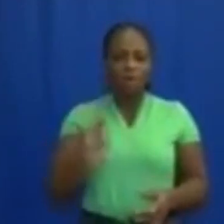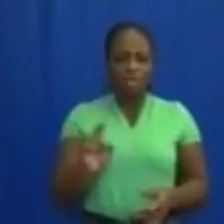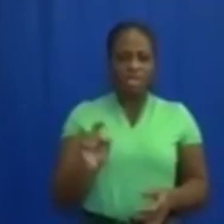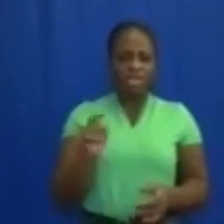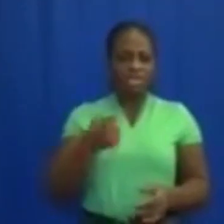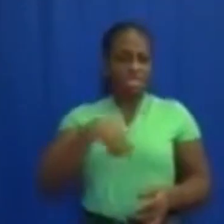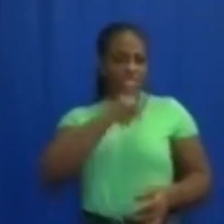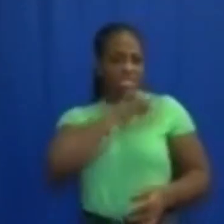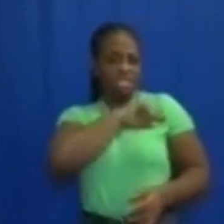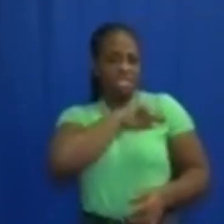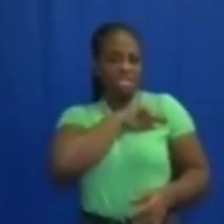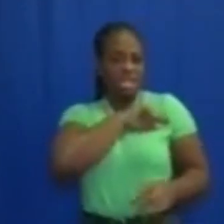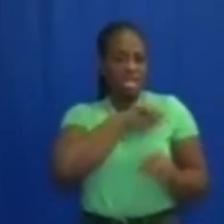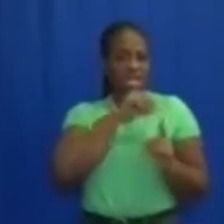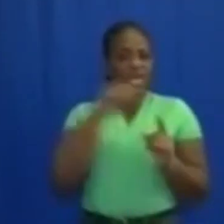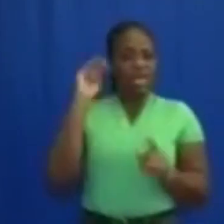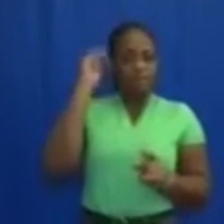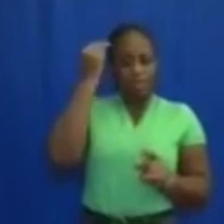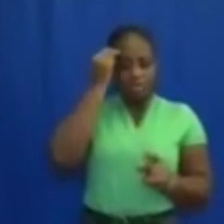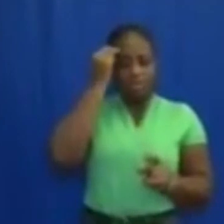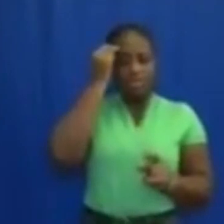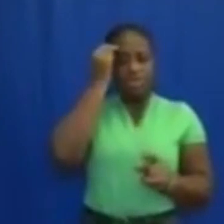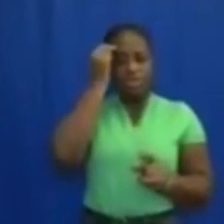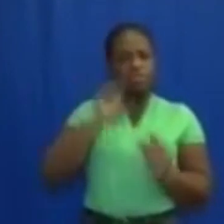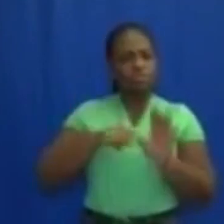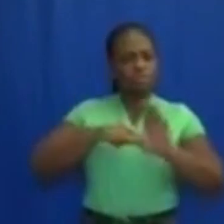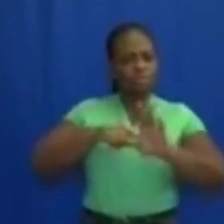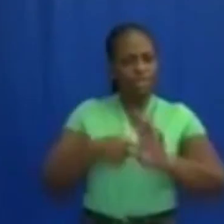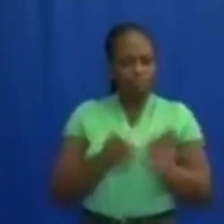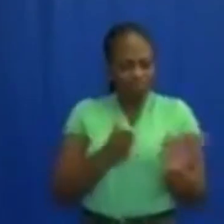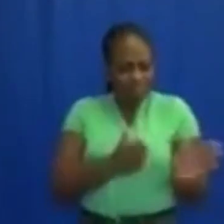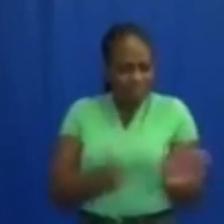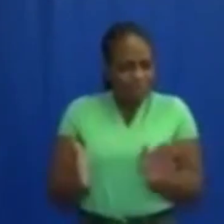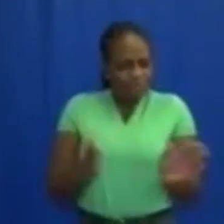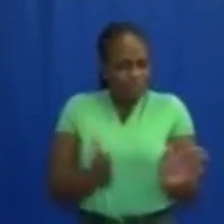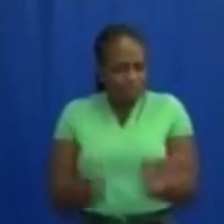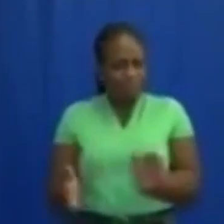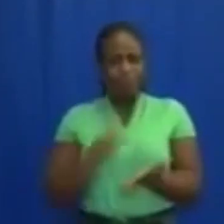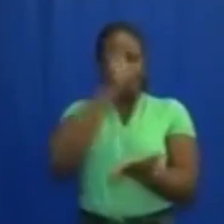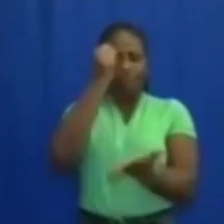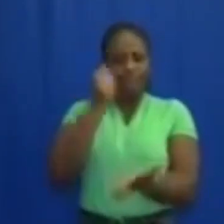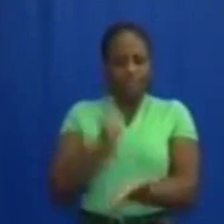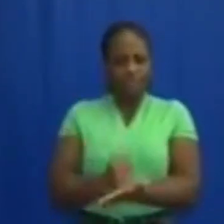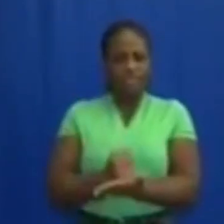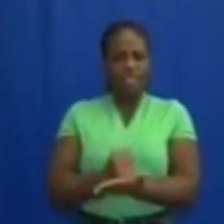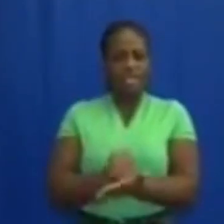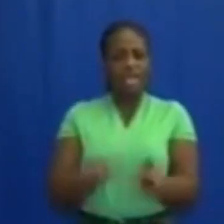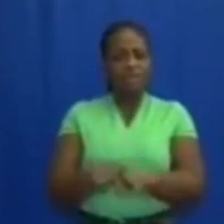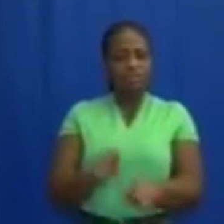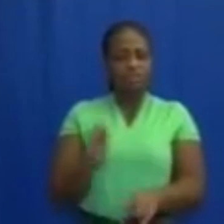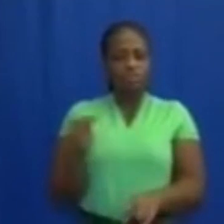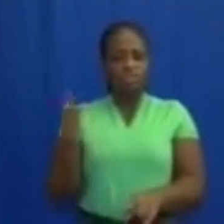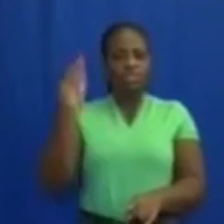Children and Social Protection to begin preparations to ensure that as from 24th